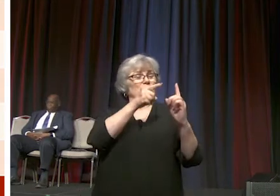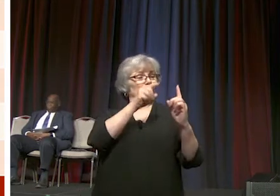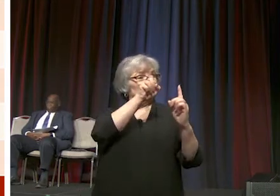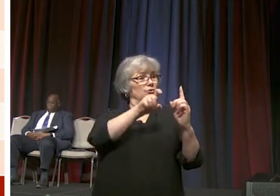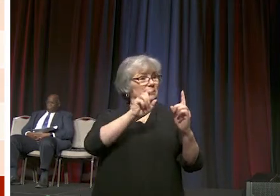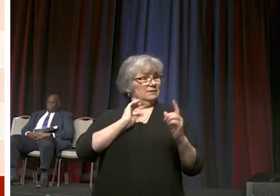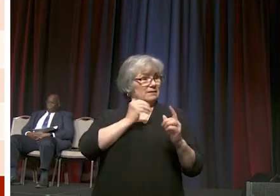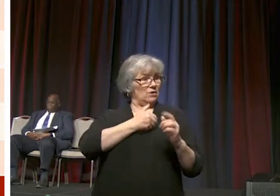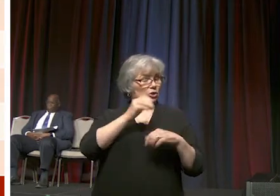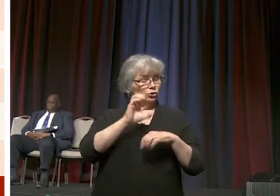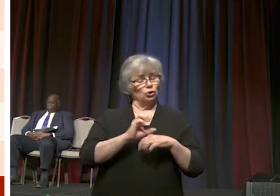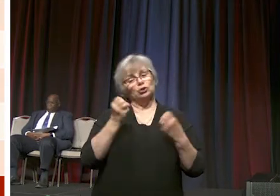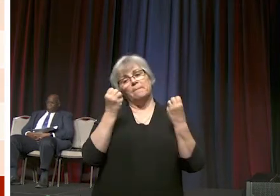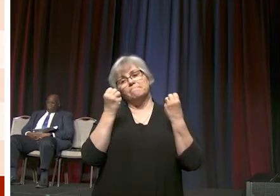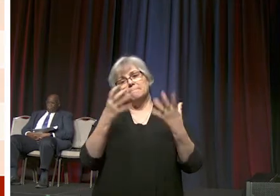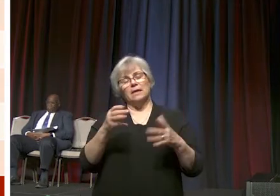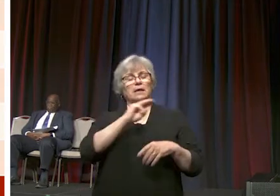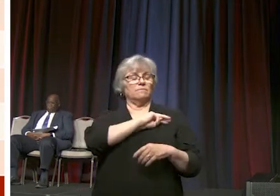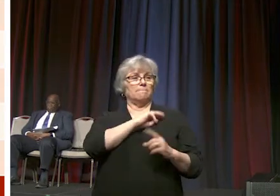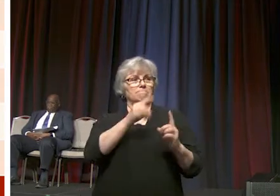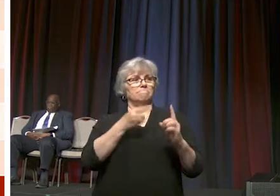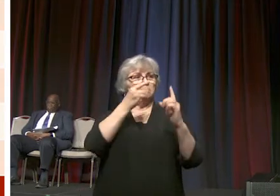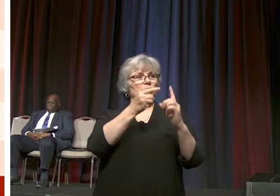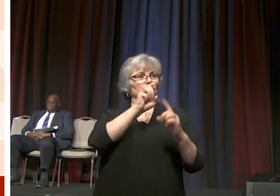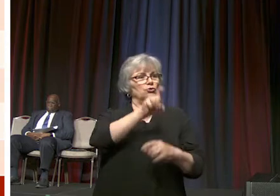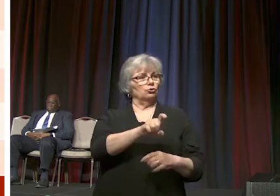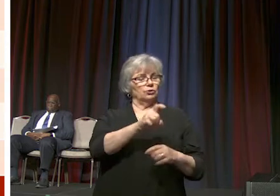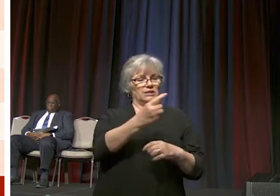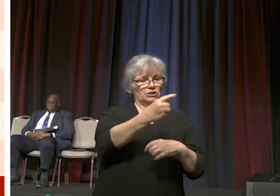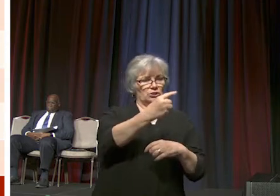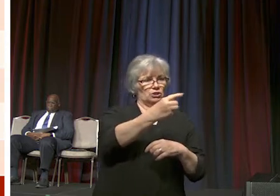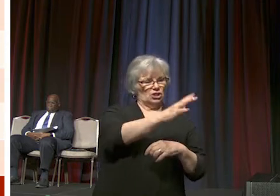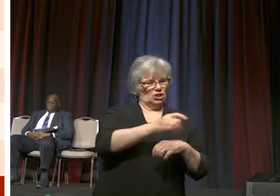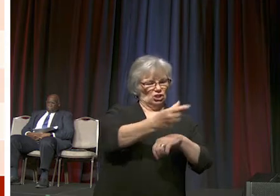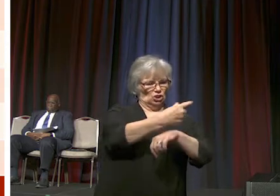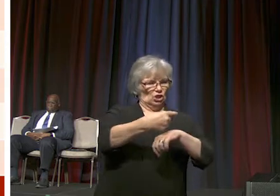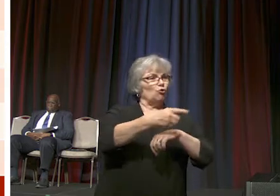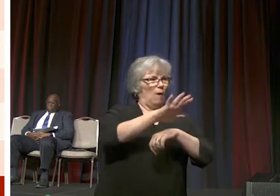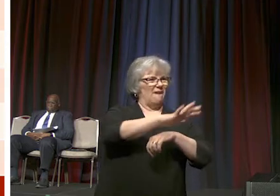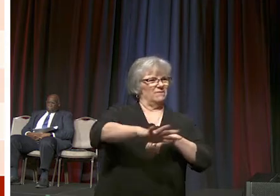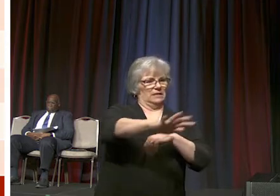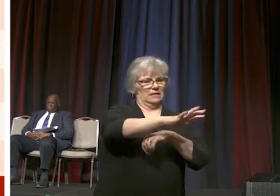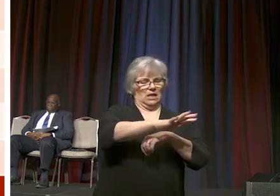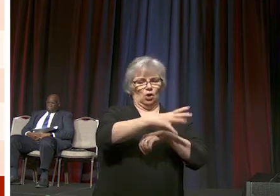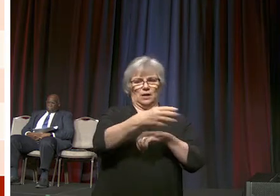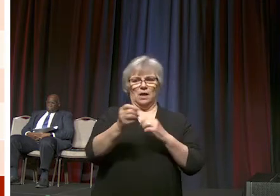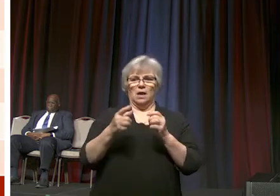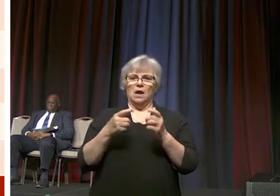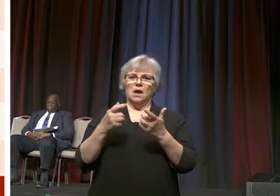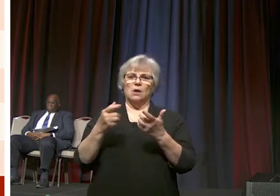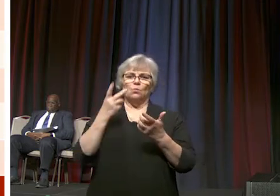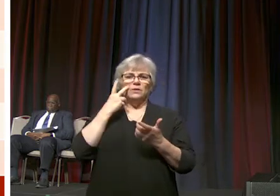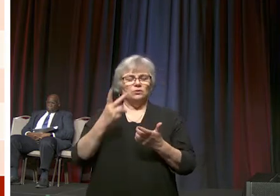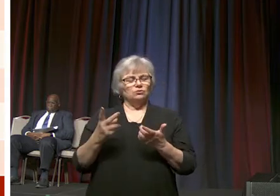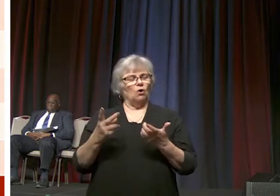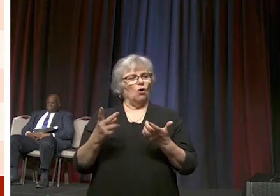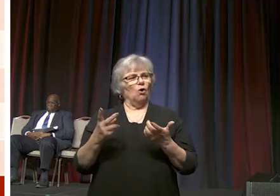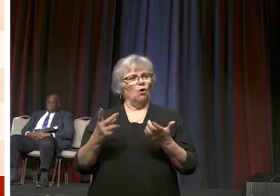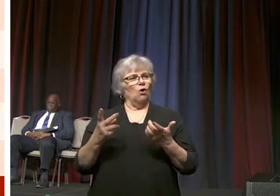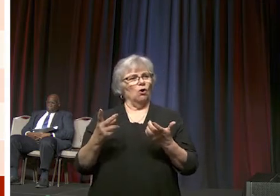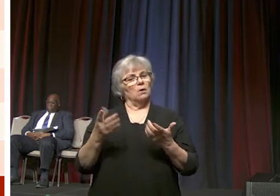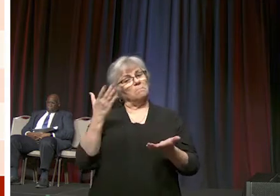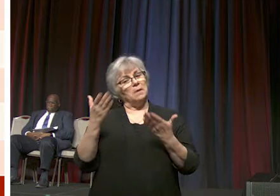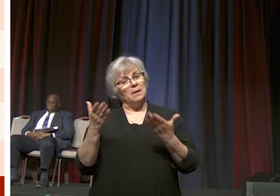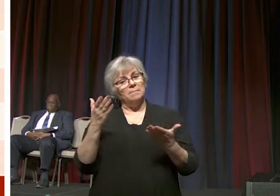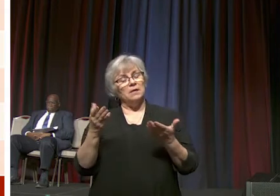church and many of the missional needs geographically and regionally we came to the point of seeing that there may